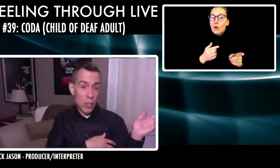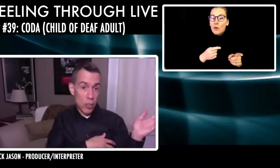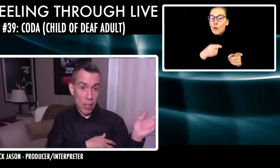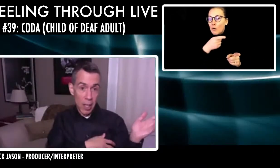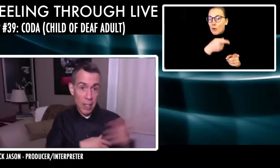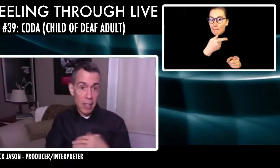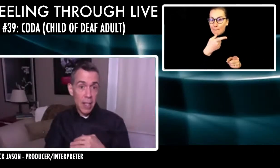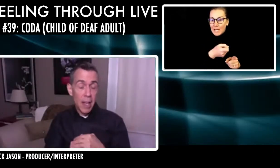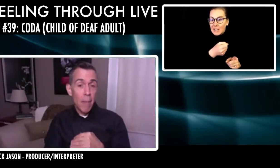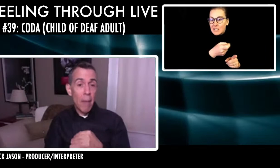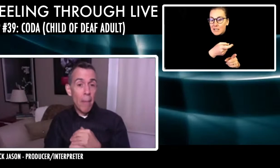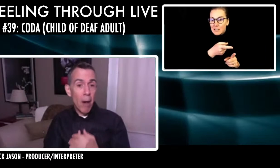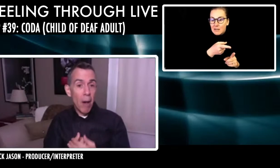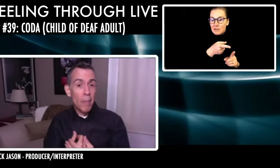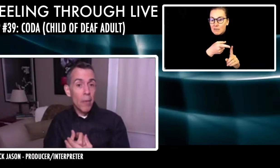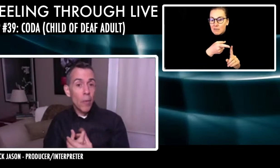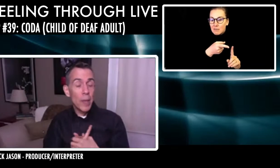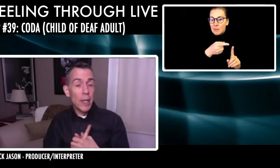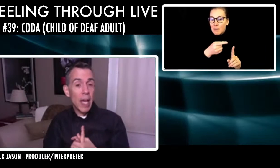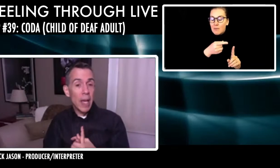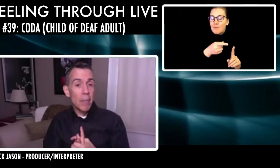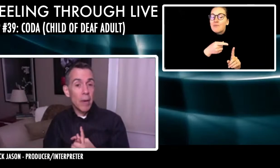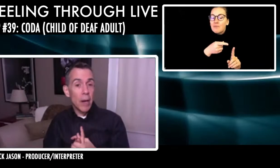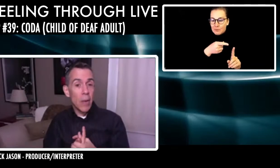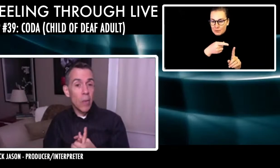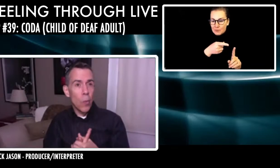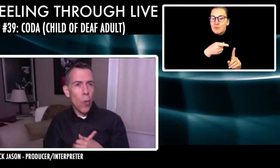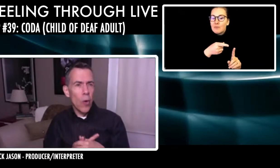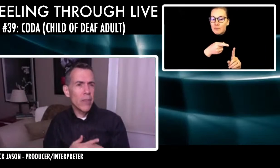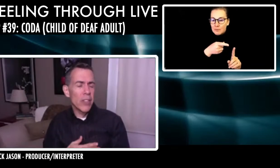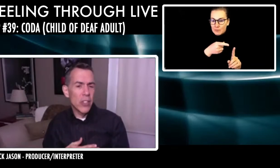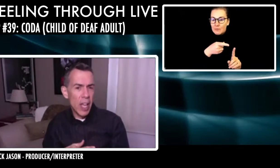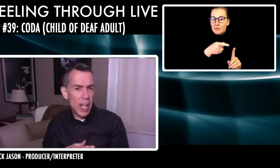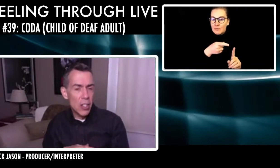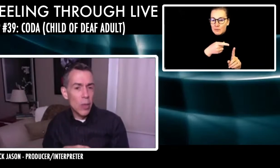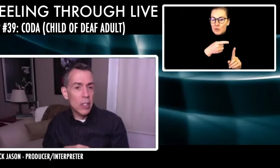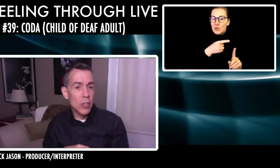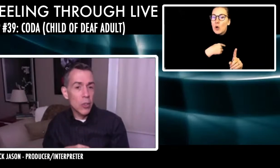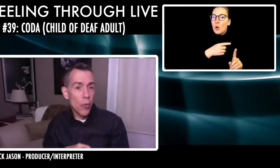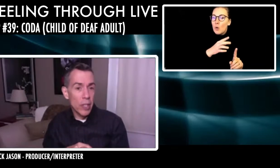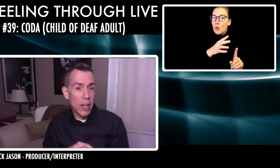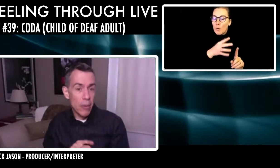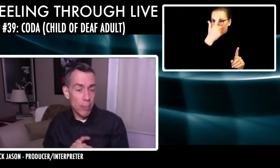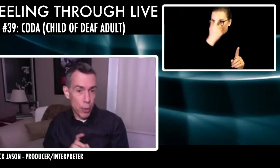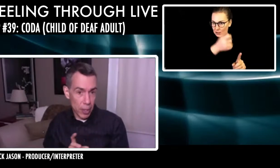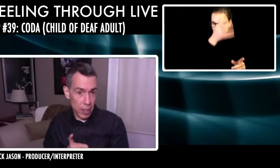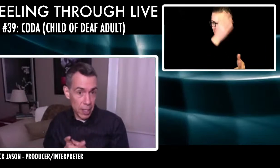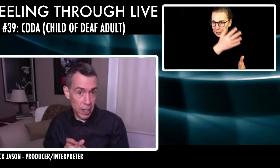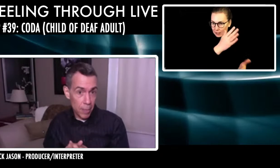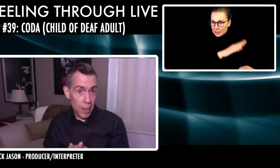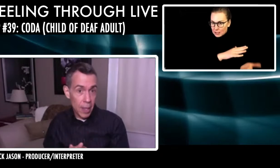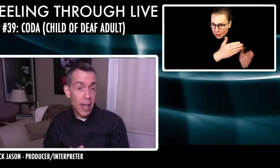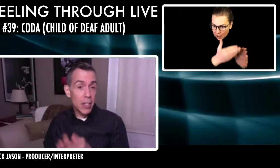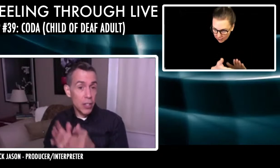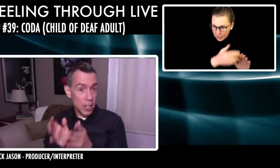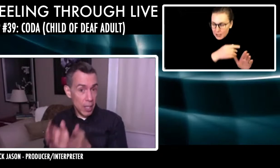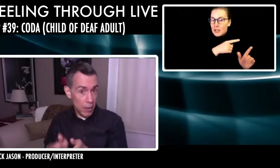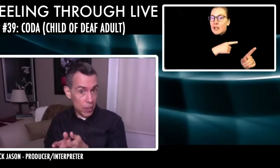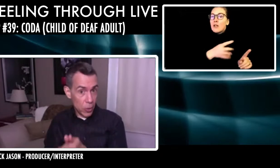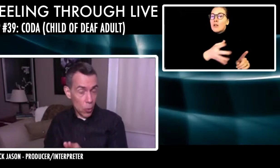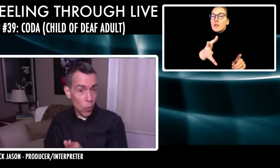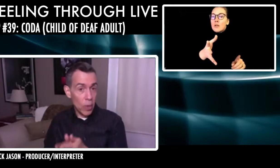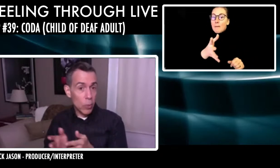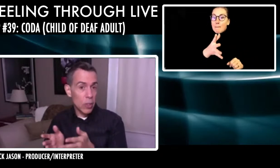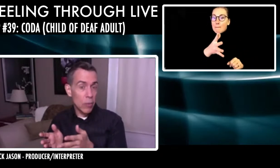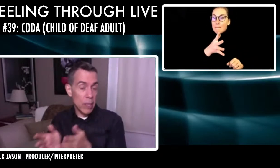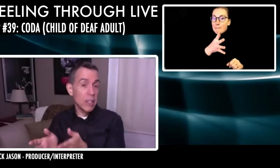be institutionalized. My mom became a ward of the state and she went to the school for the deaf in Berkeley and she lived